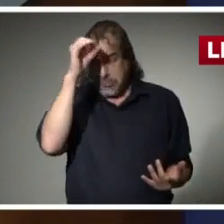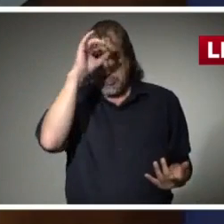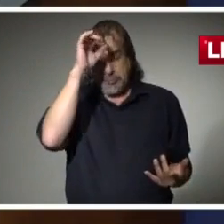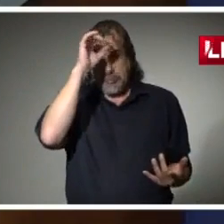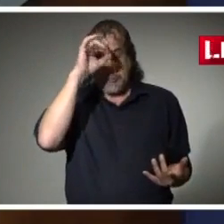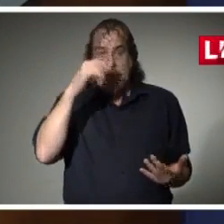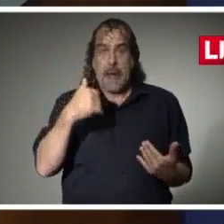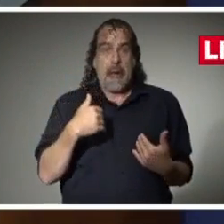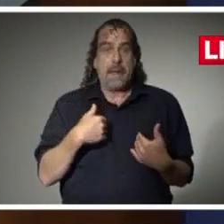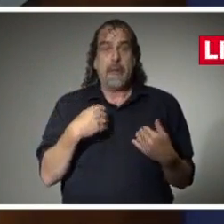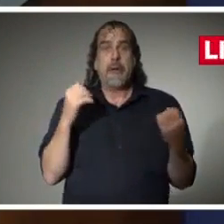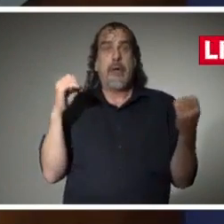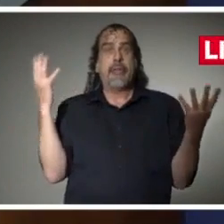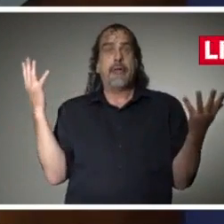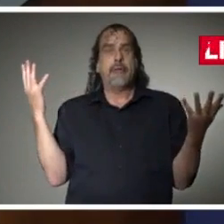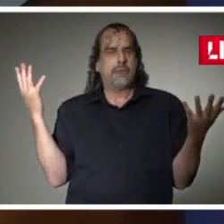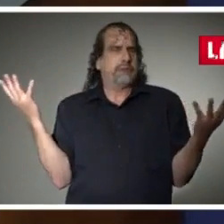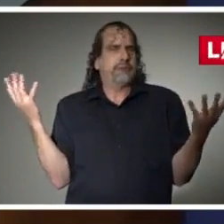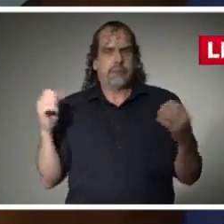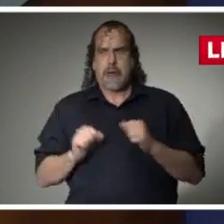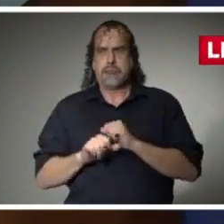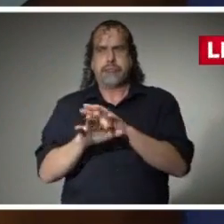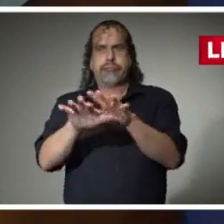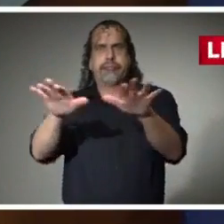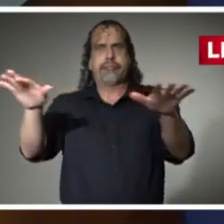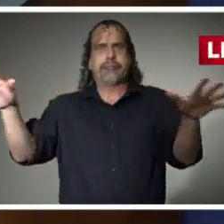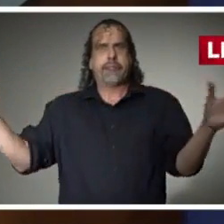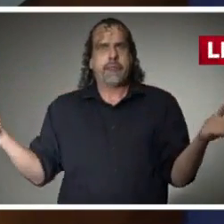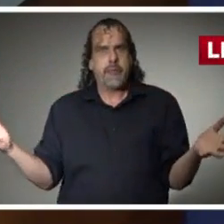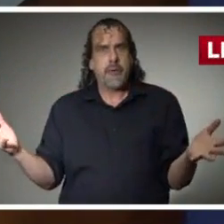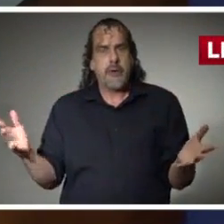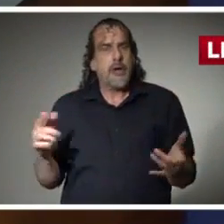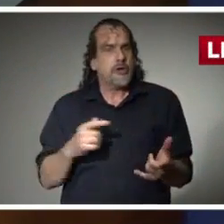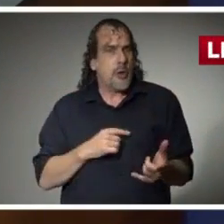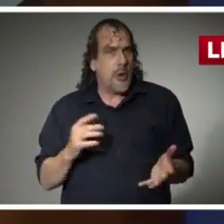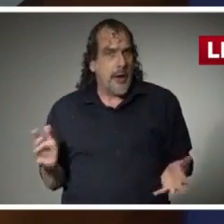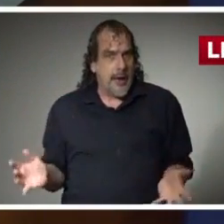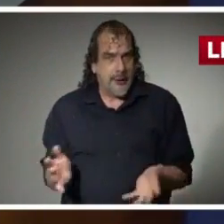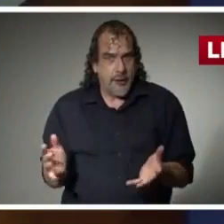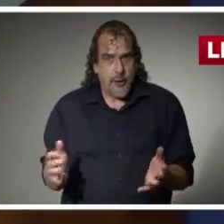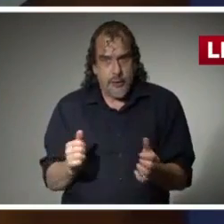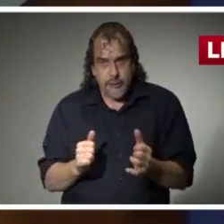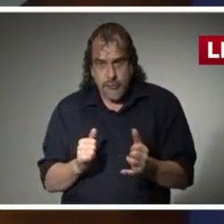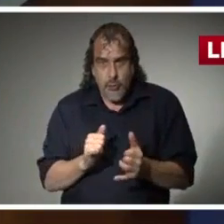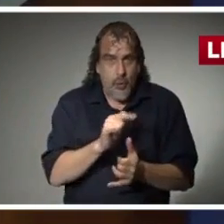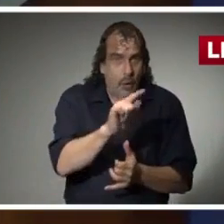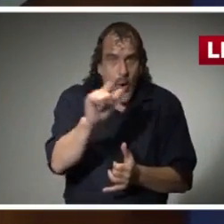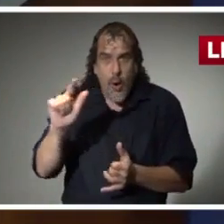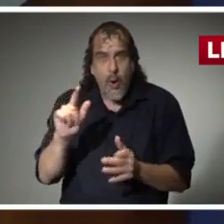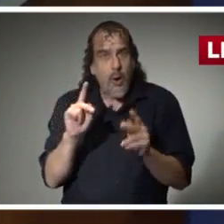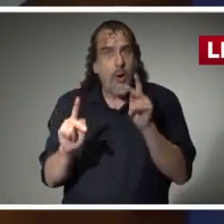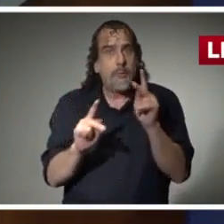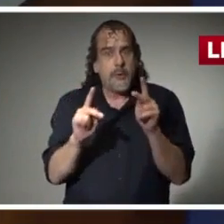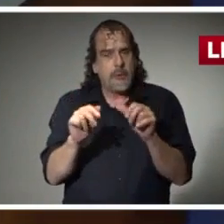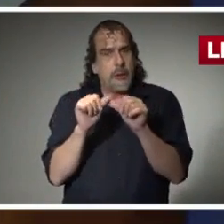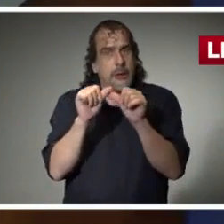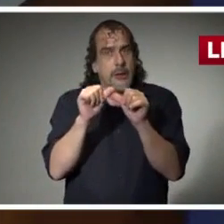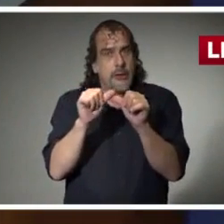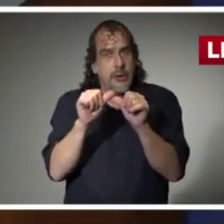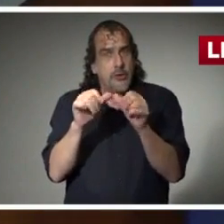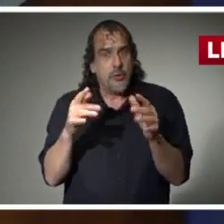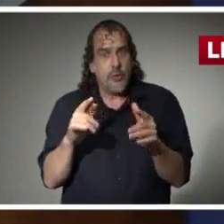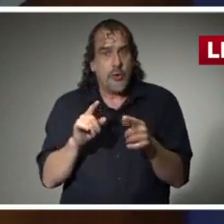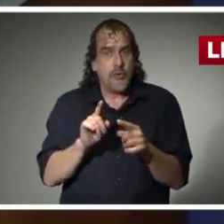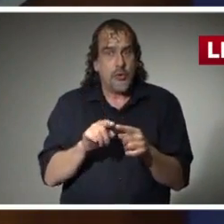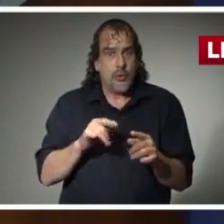that you have it. So I am strongly encouraging everyone to continue to do all you can